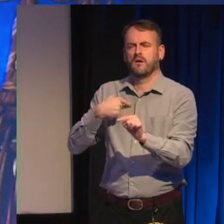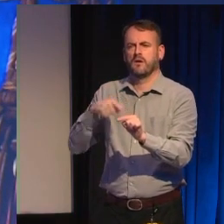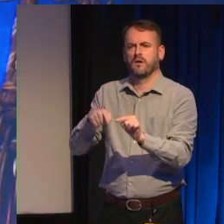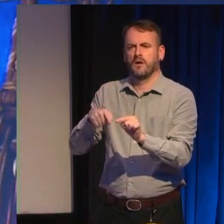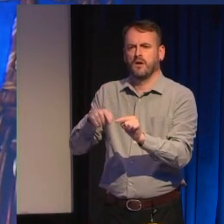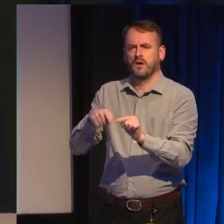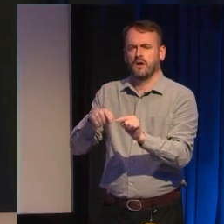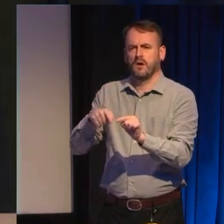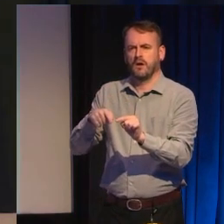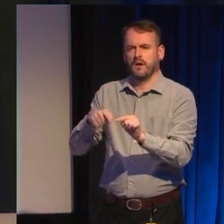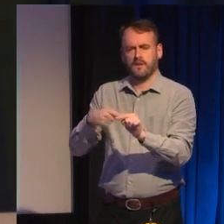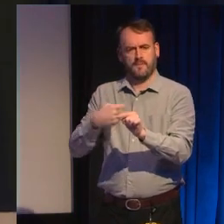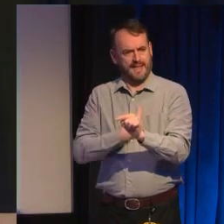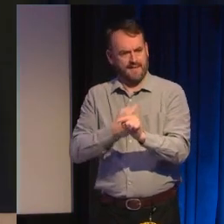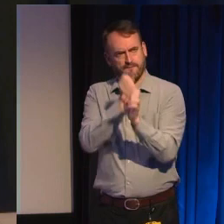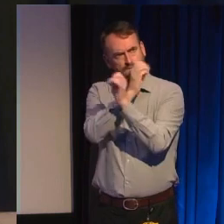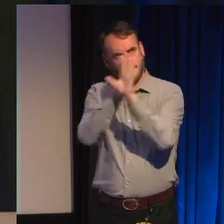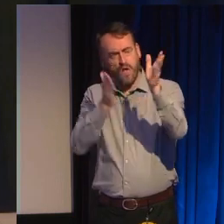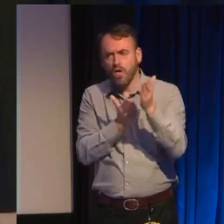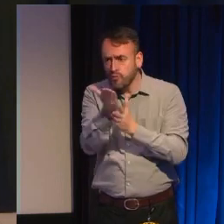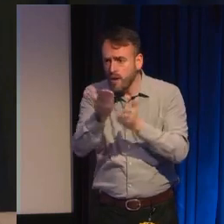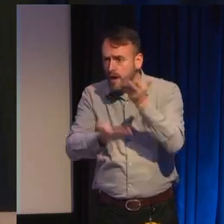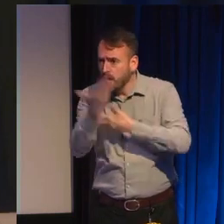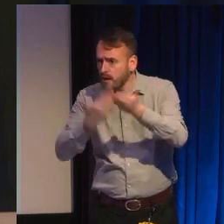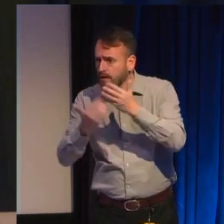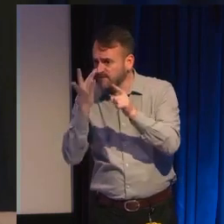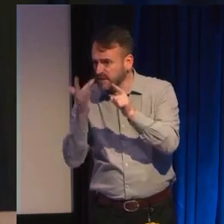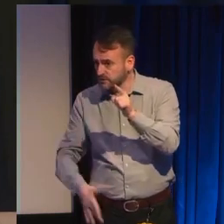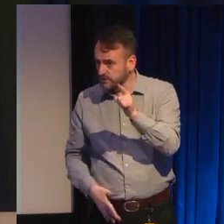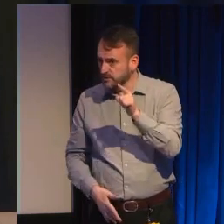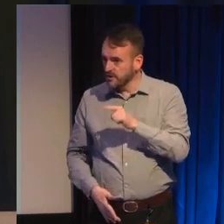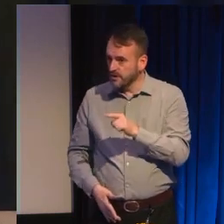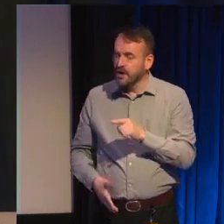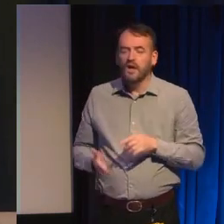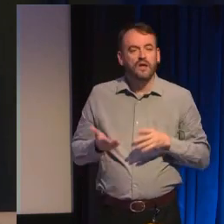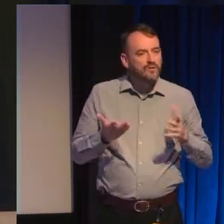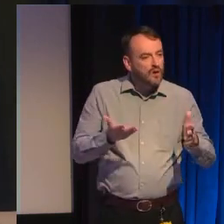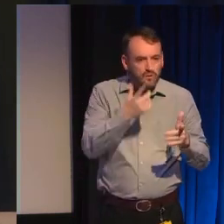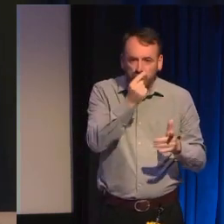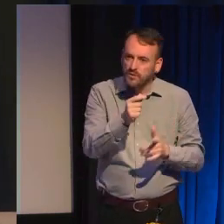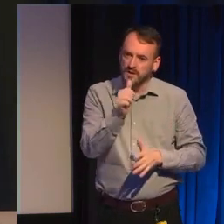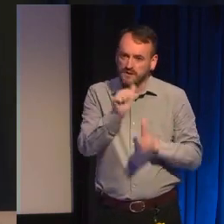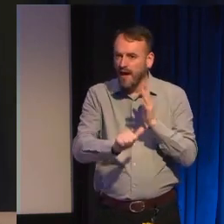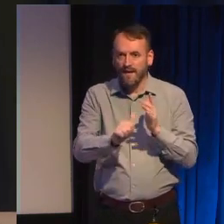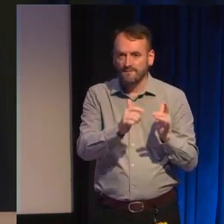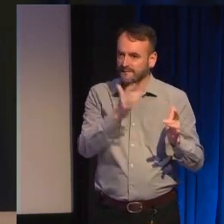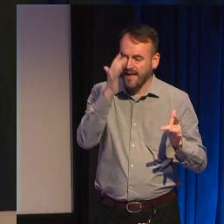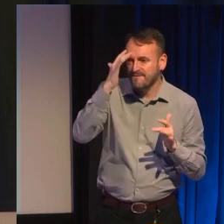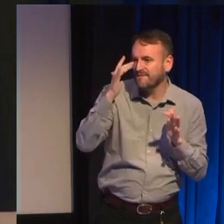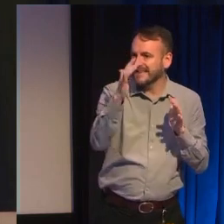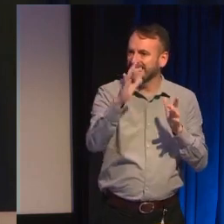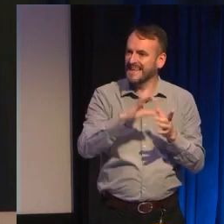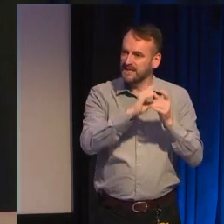evidence to go on before writing that medieval-esque high fantasy or an orientalist Arabian Nights fable